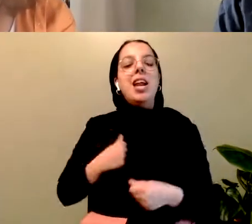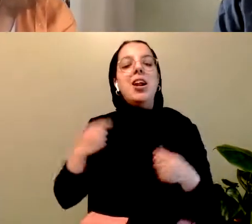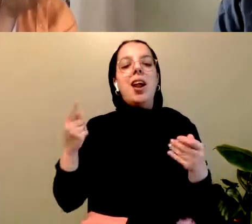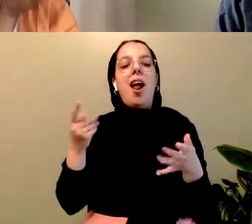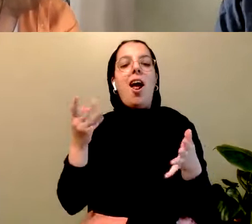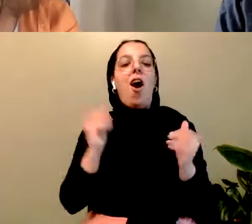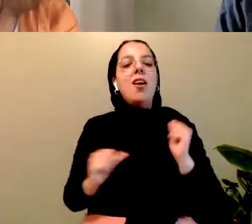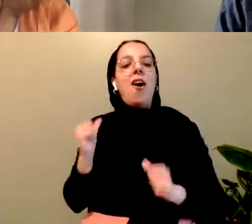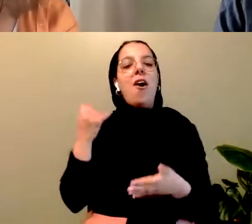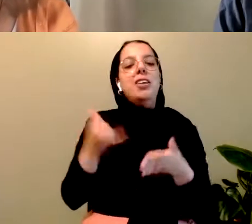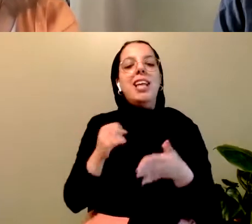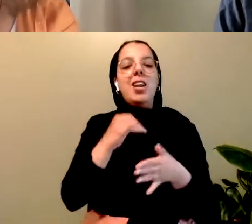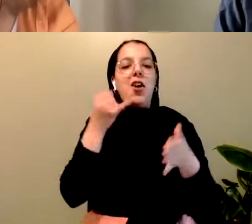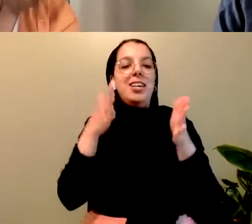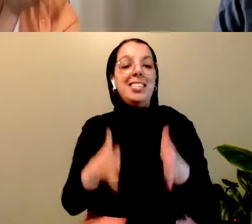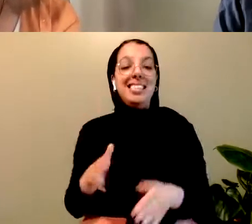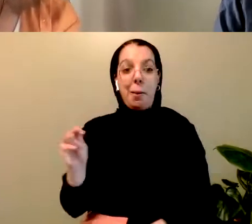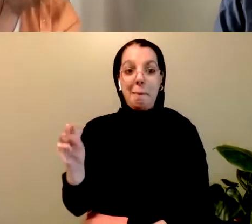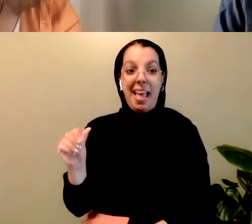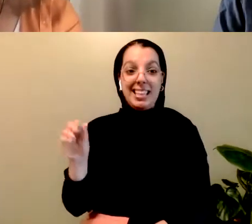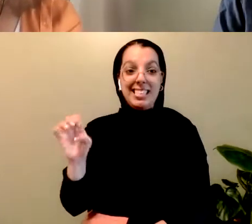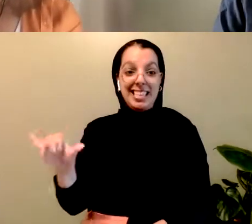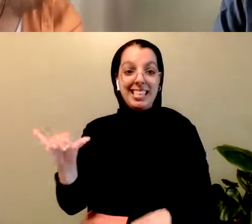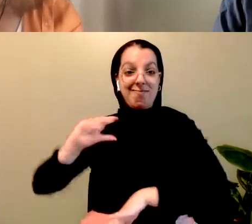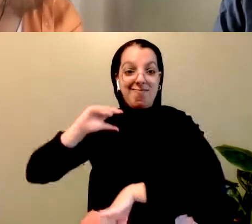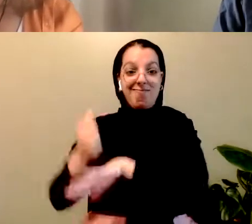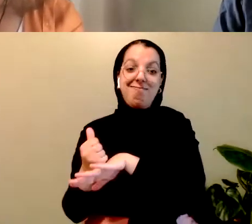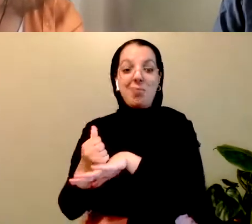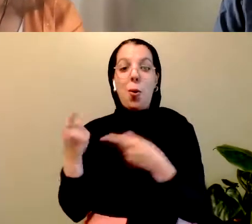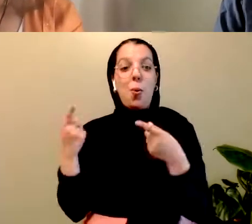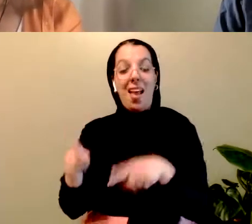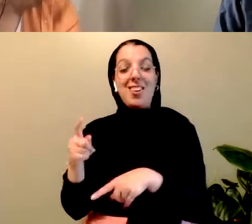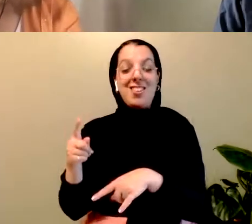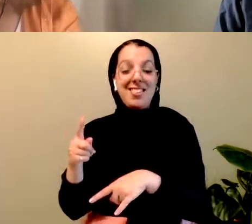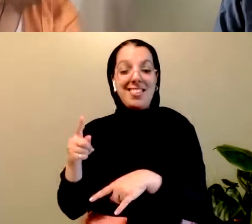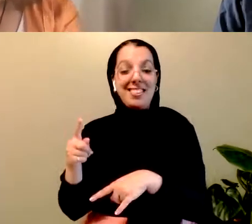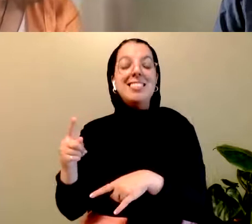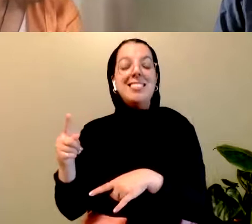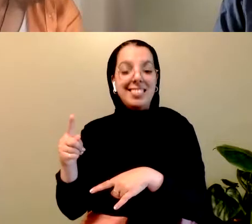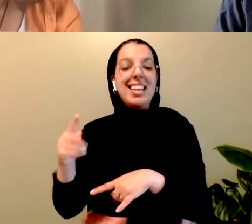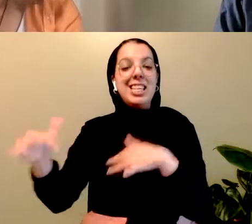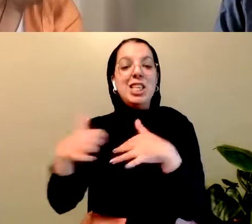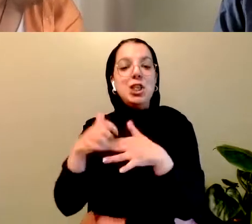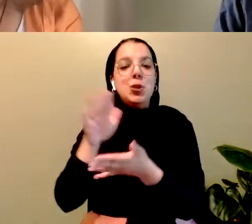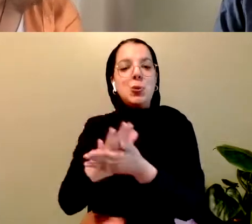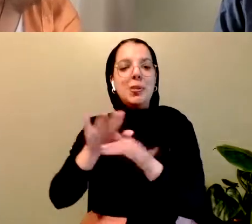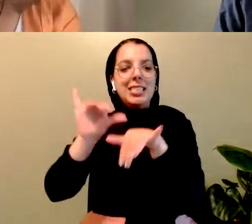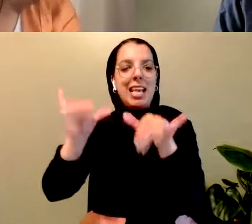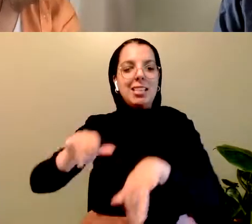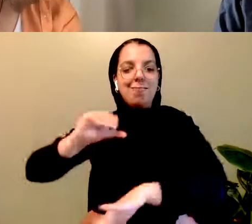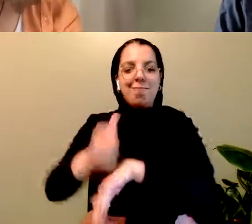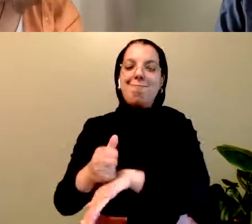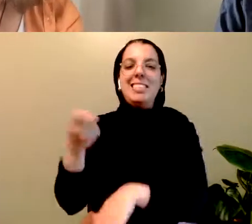to 51, and out of which came the creation of the Canada Council for the Arts and the building